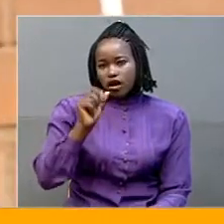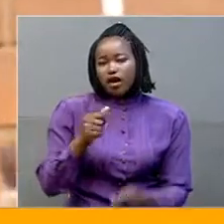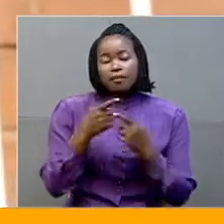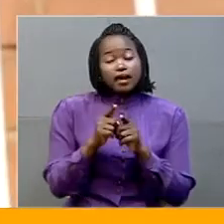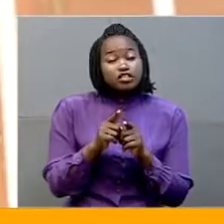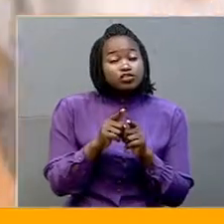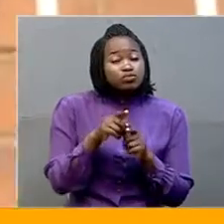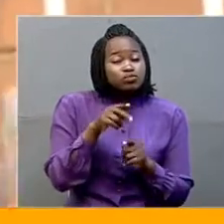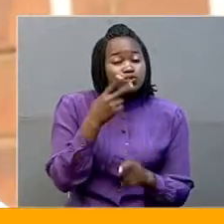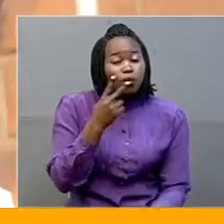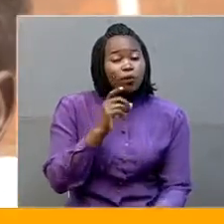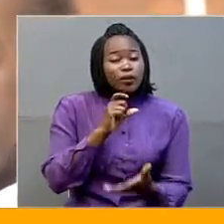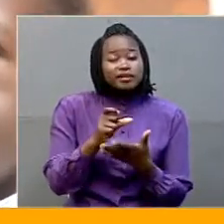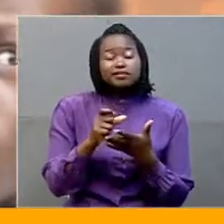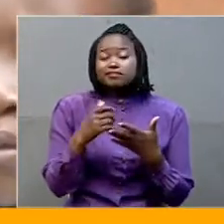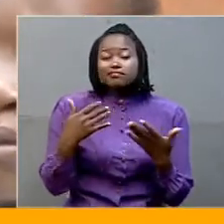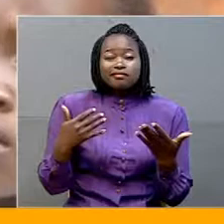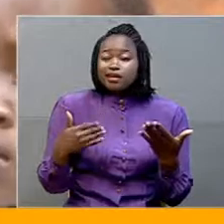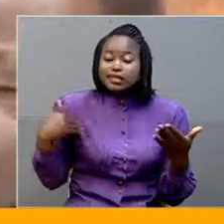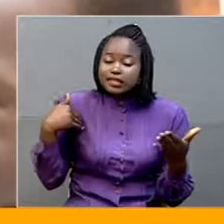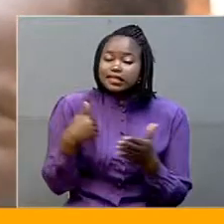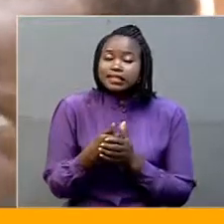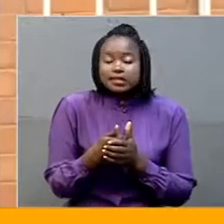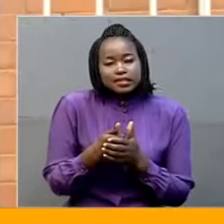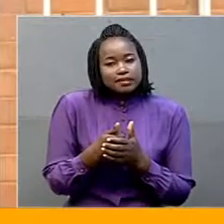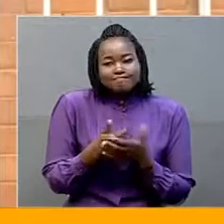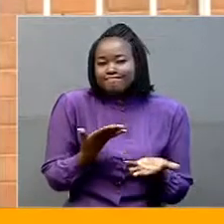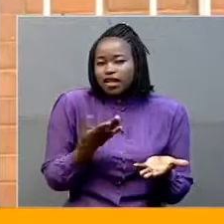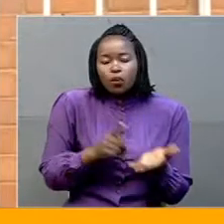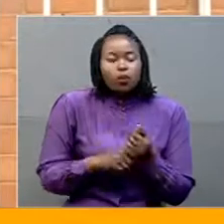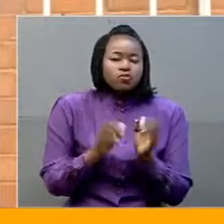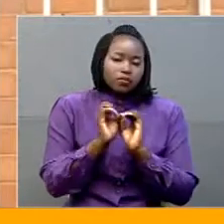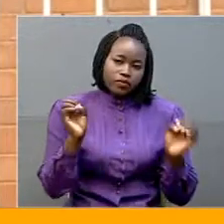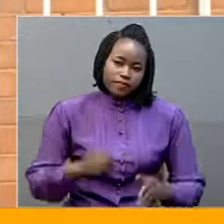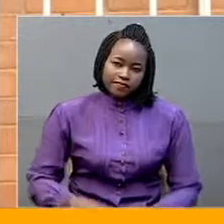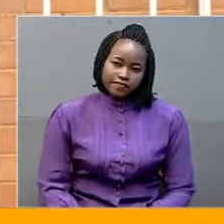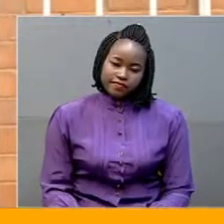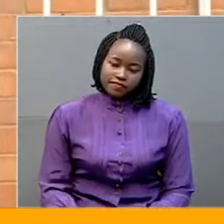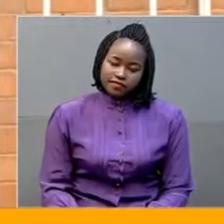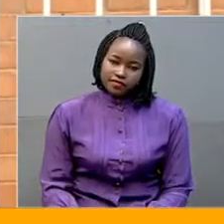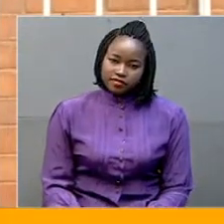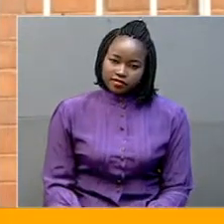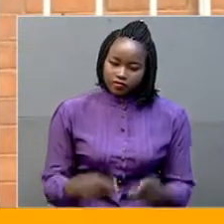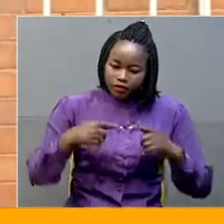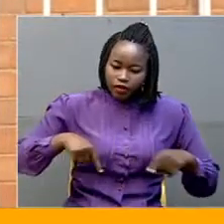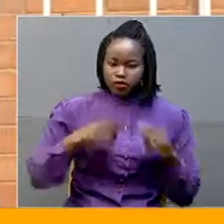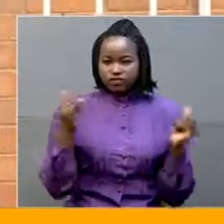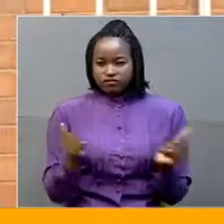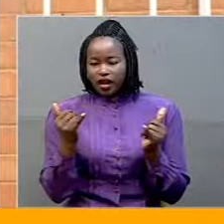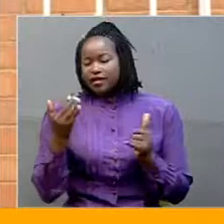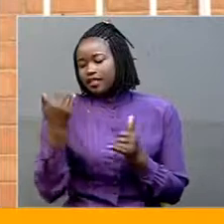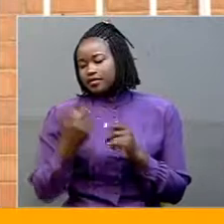down the road, this family has not registered in its access. We tried last month